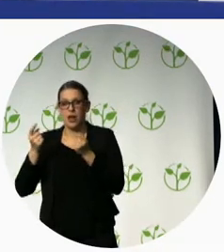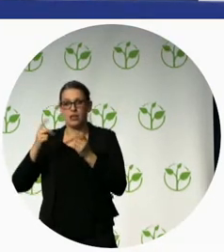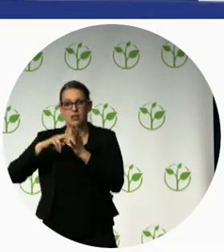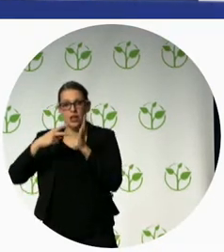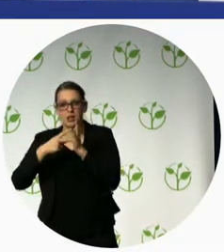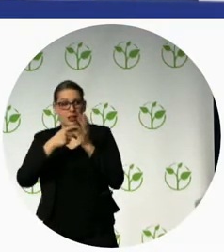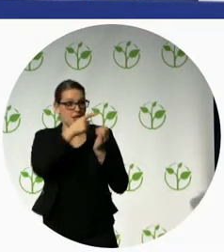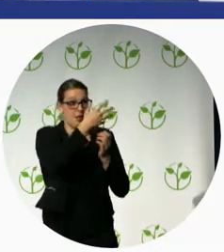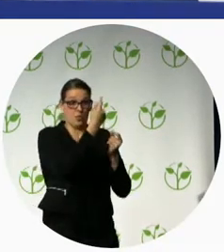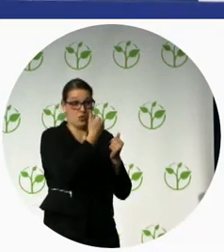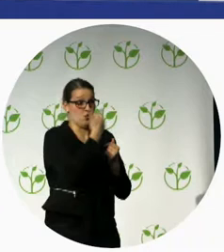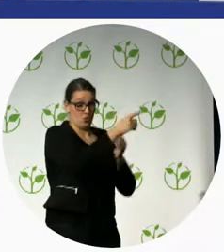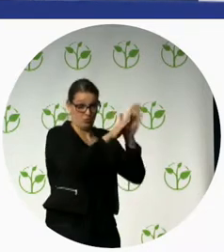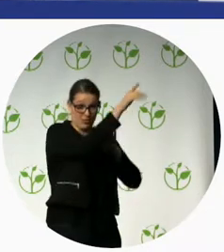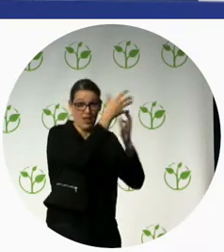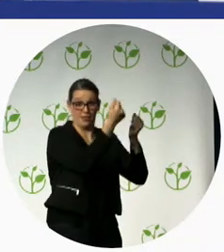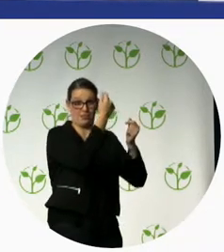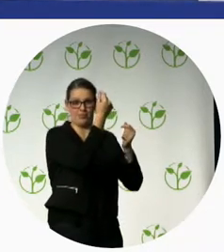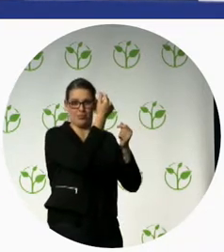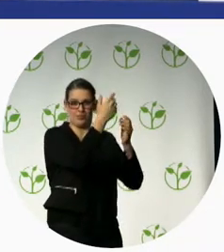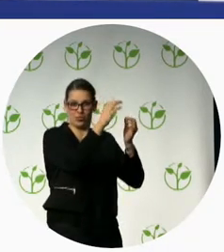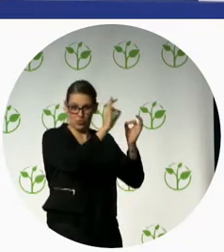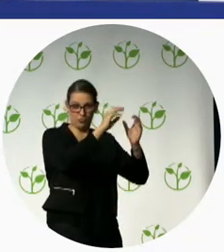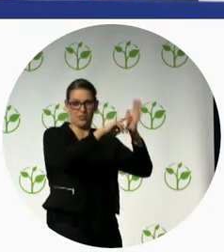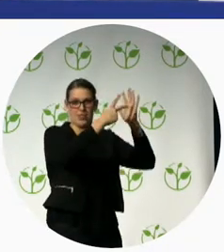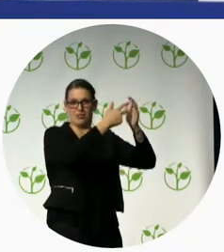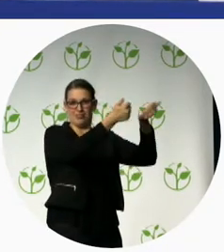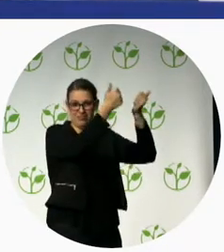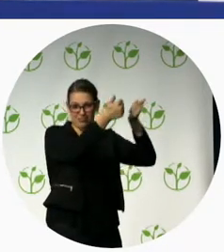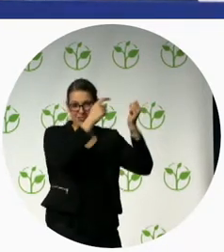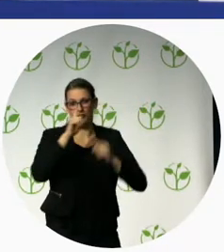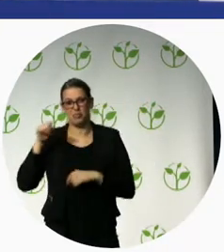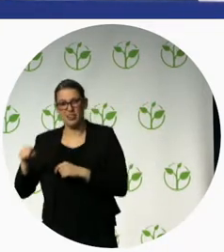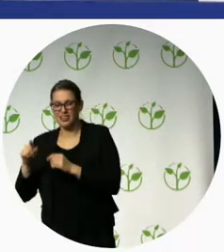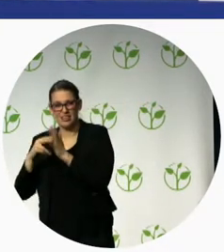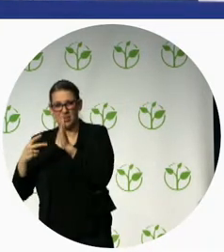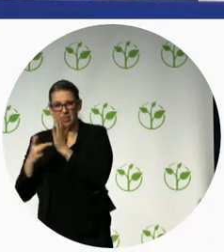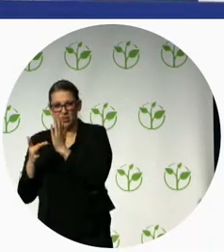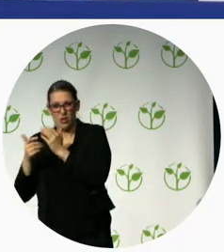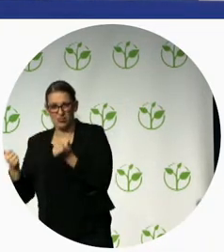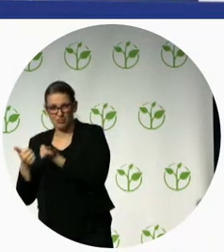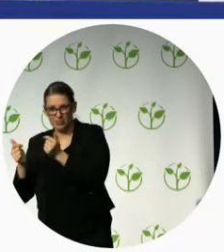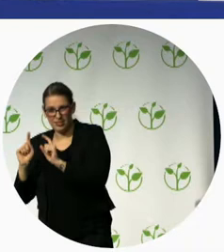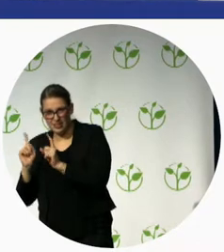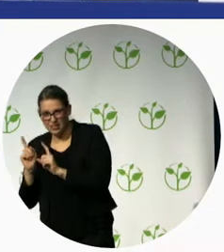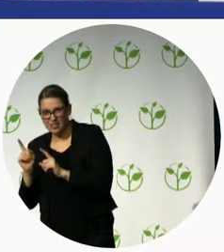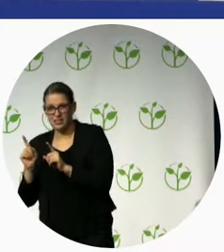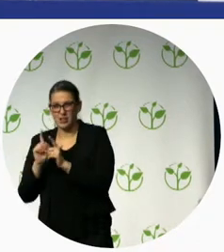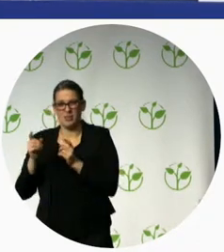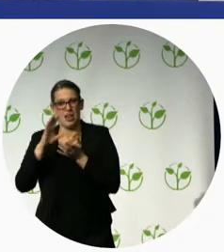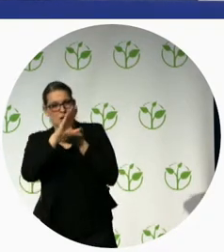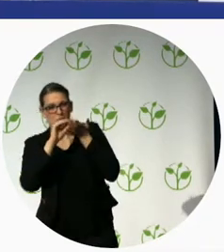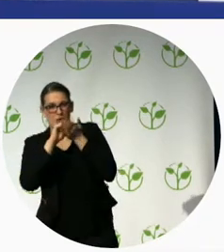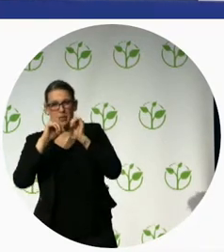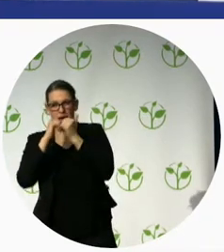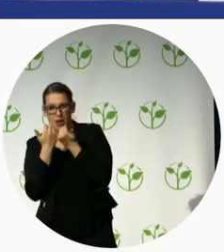so we started making inexpensive replicas of what was being used in the West what you see here is a satch foot